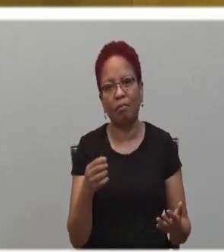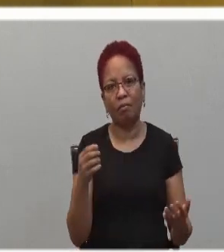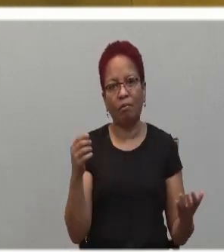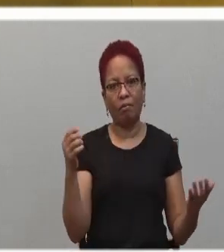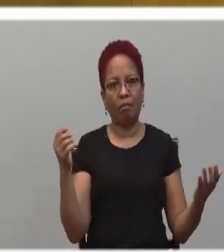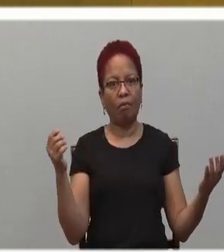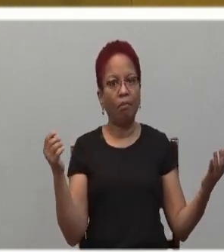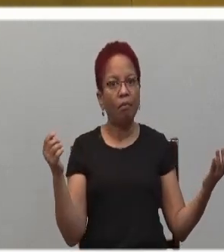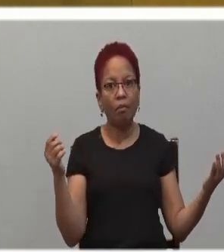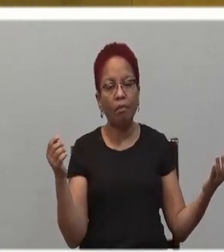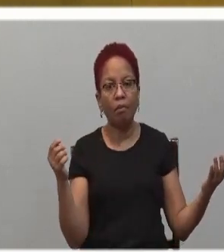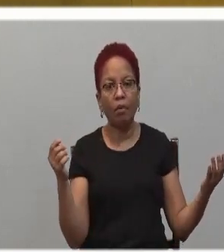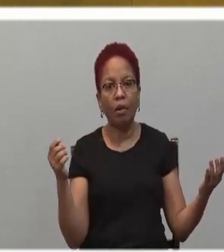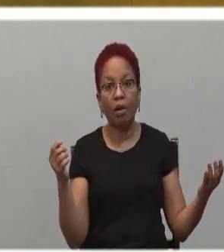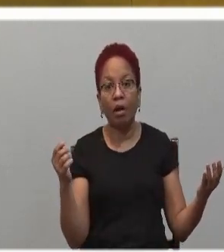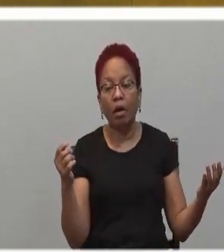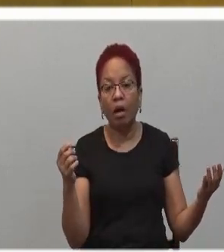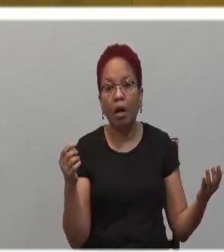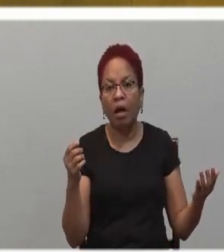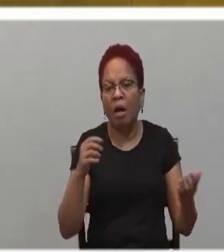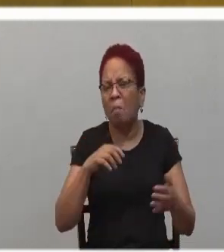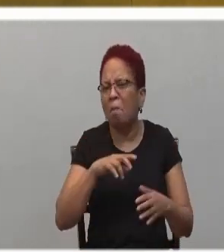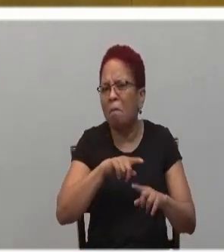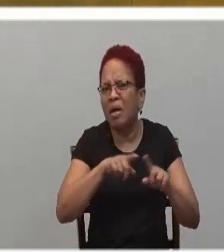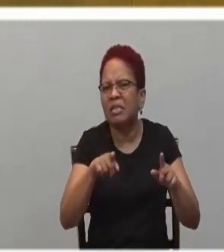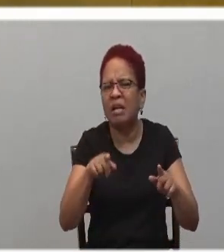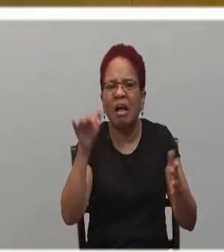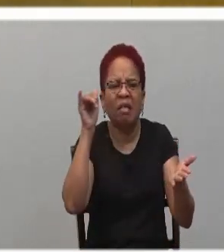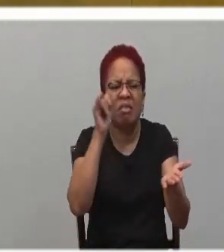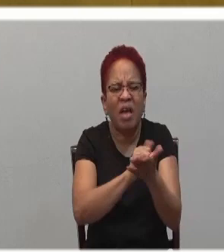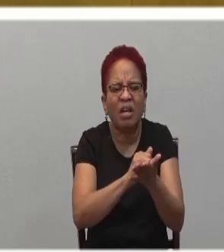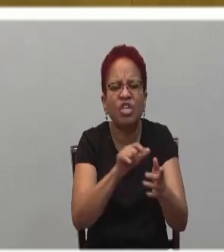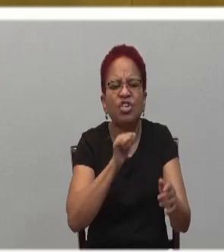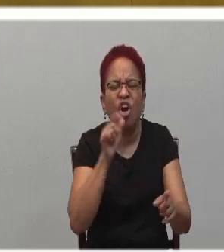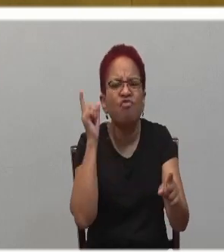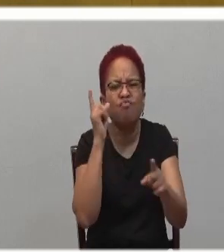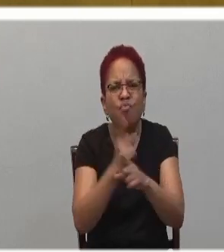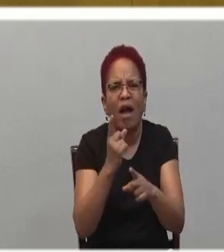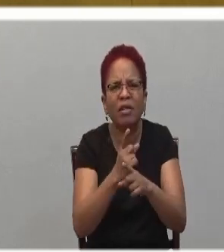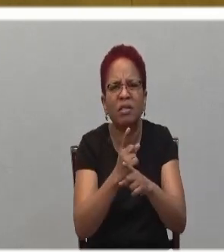system is individualism, not the common good.